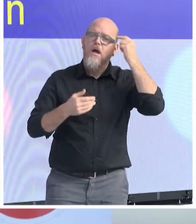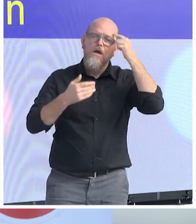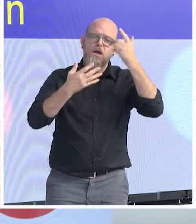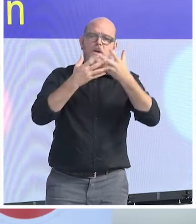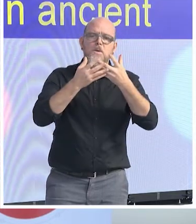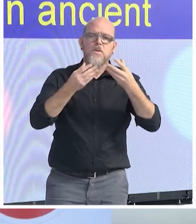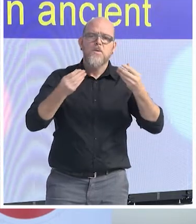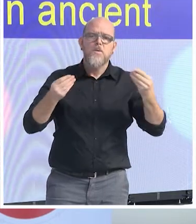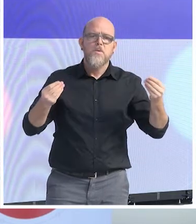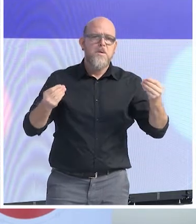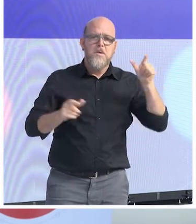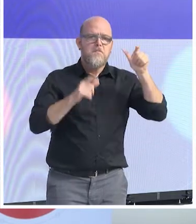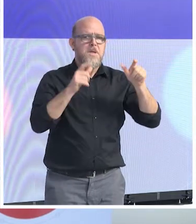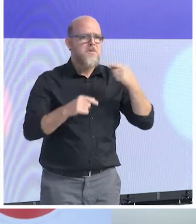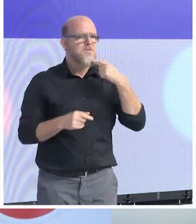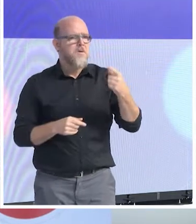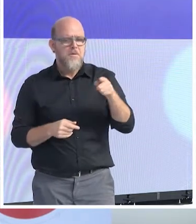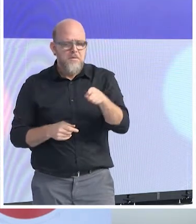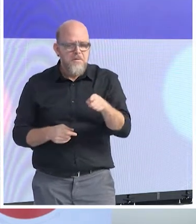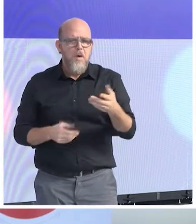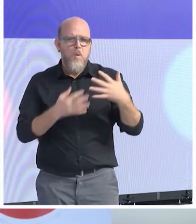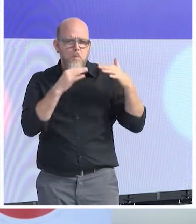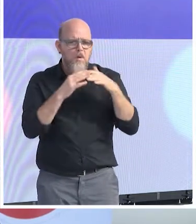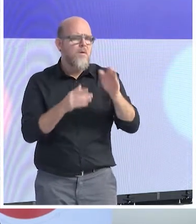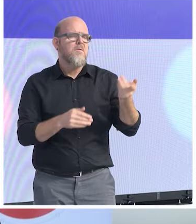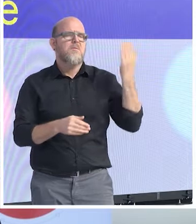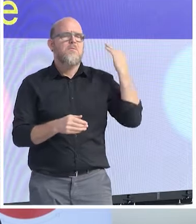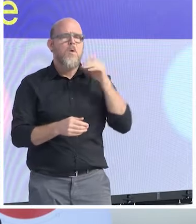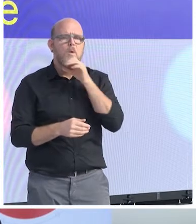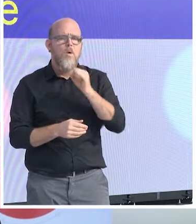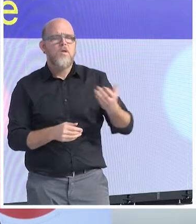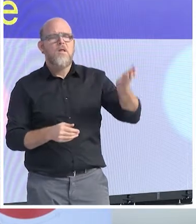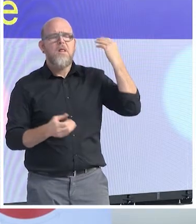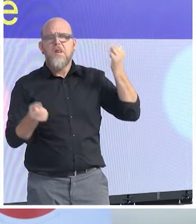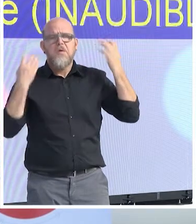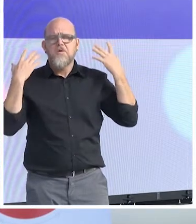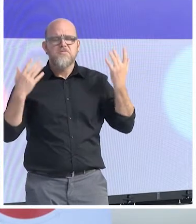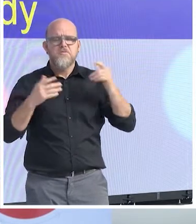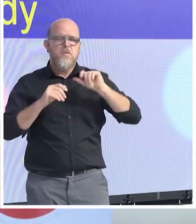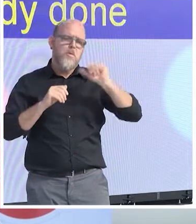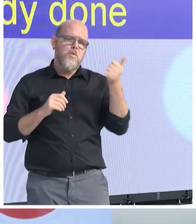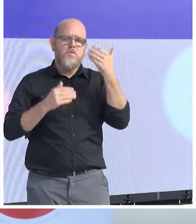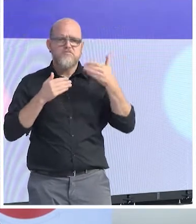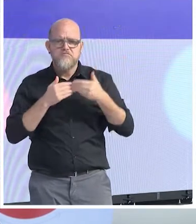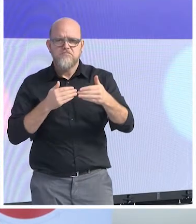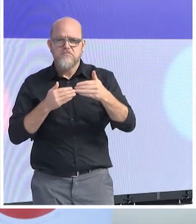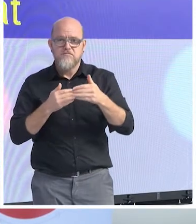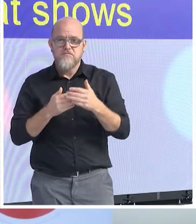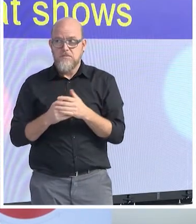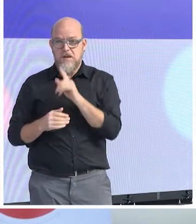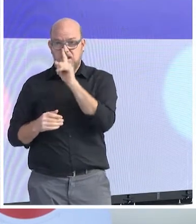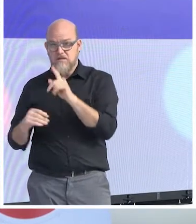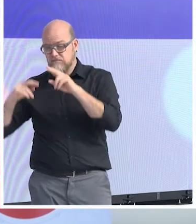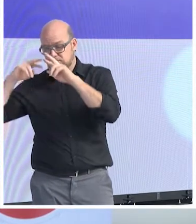like basically the Peloponnesian Wars. There was a study being done in German schools that shows that one third of the children